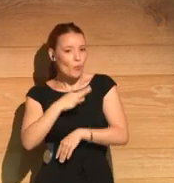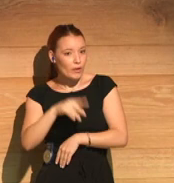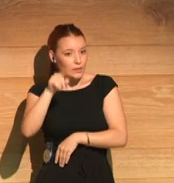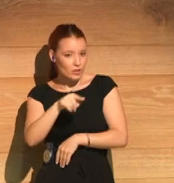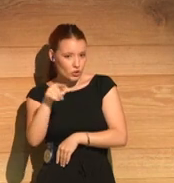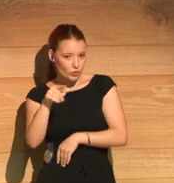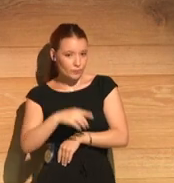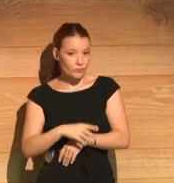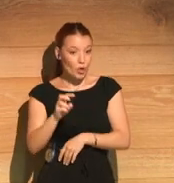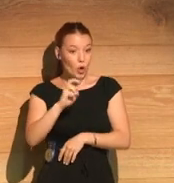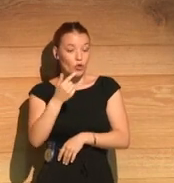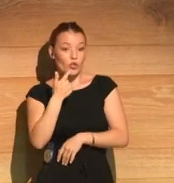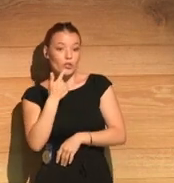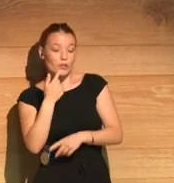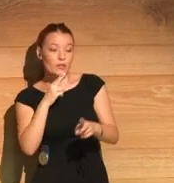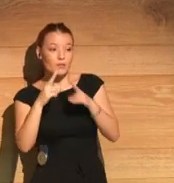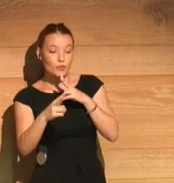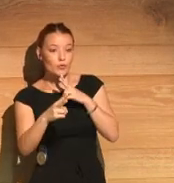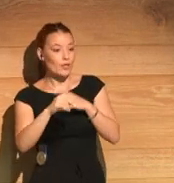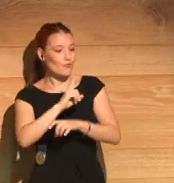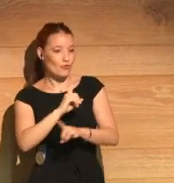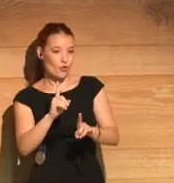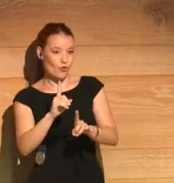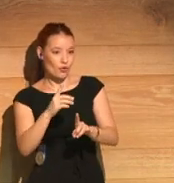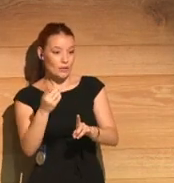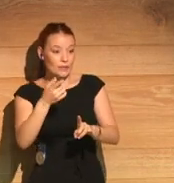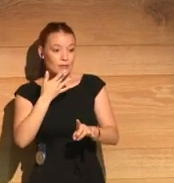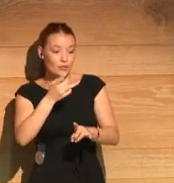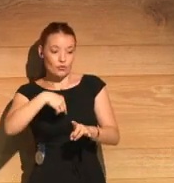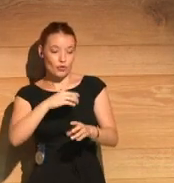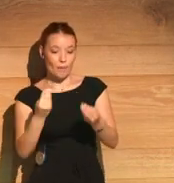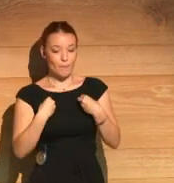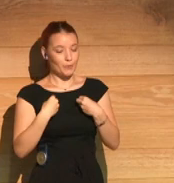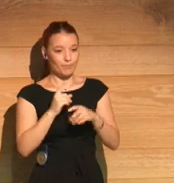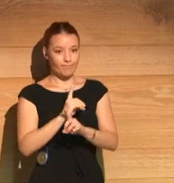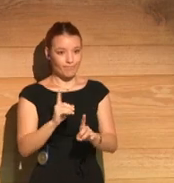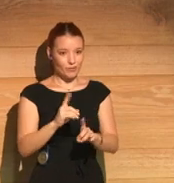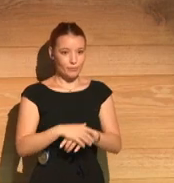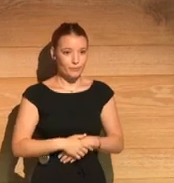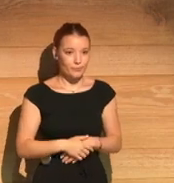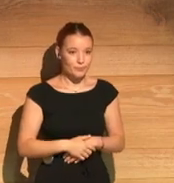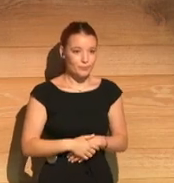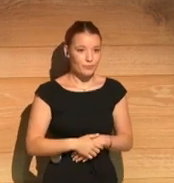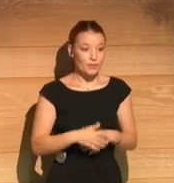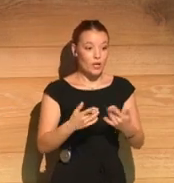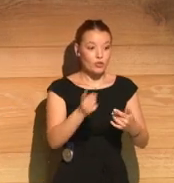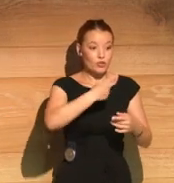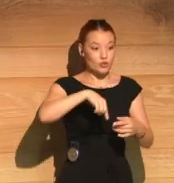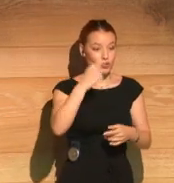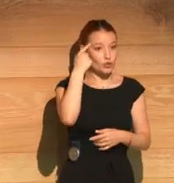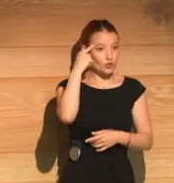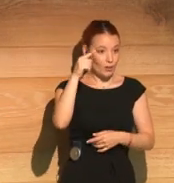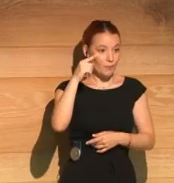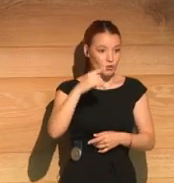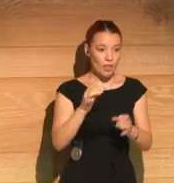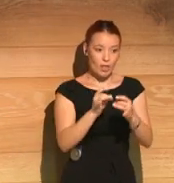masks. And the other replies, no, not while we're alive, not in our lifetimes. Now, John, you know